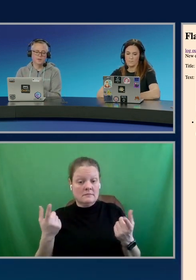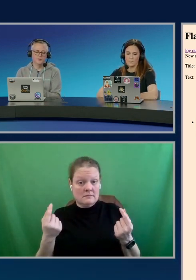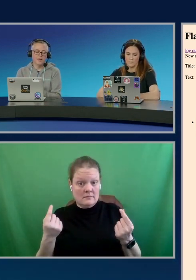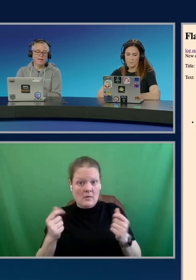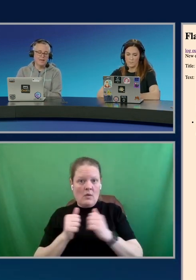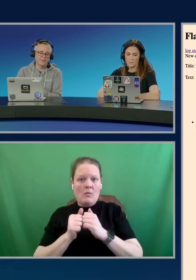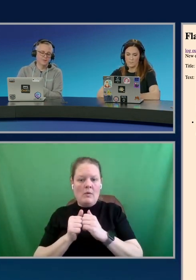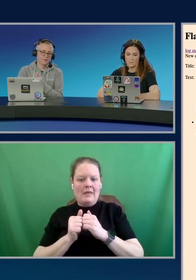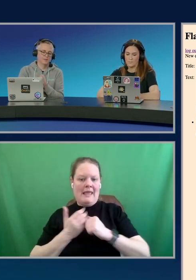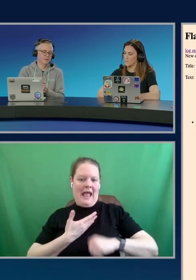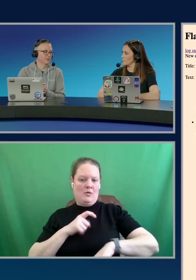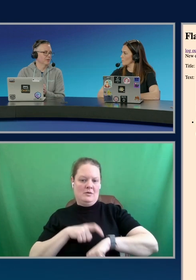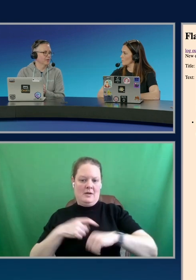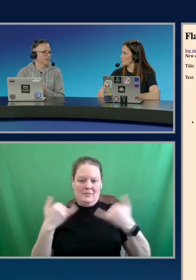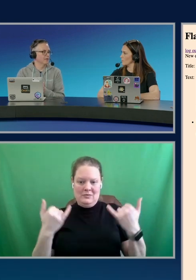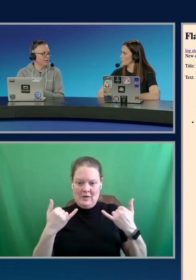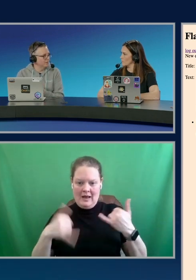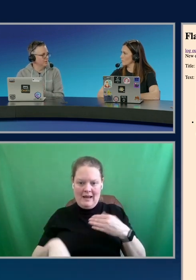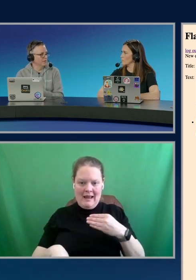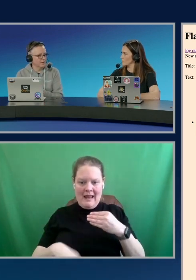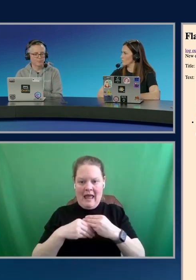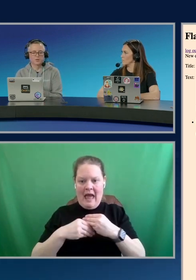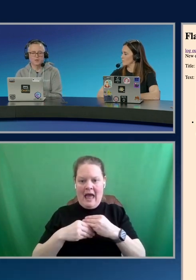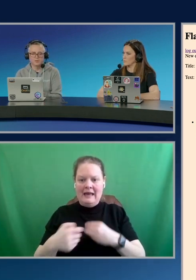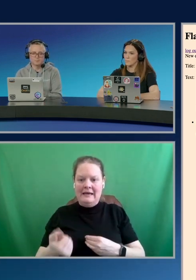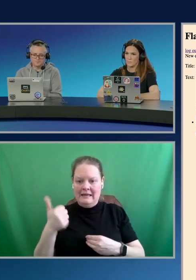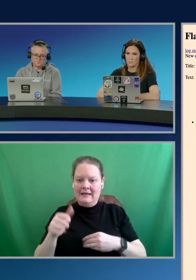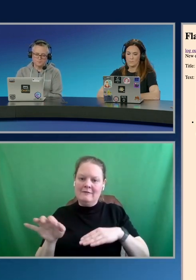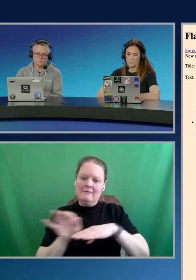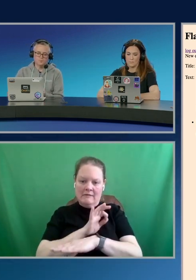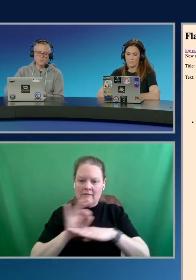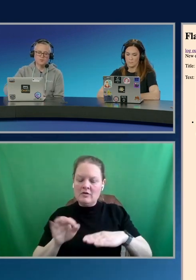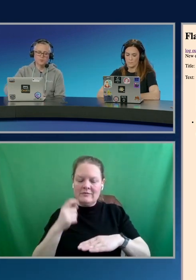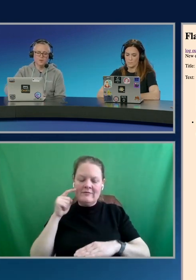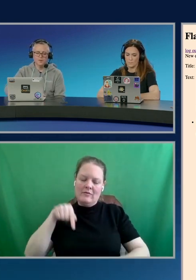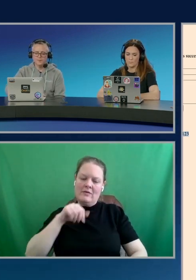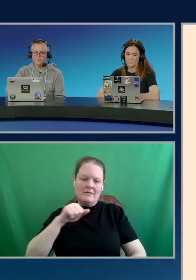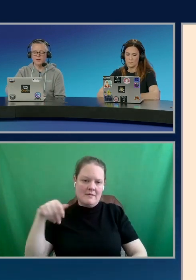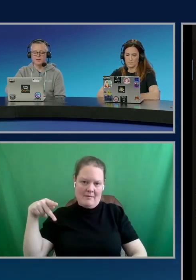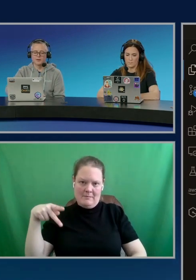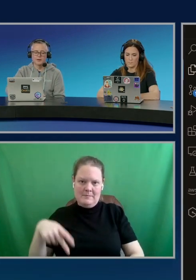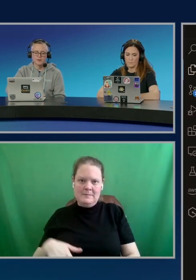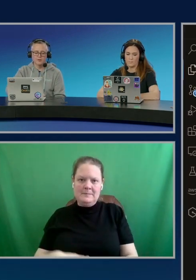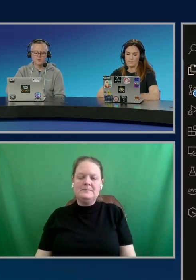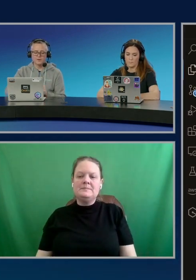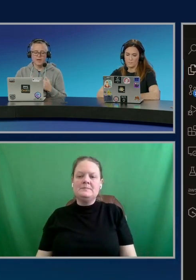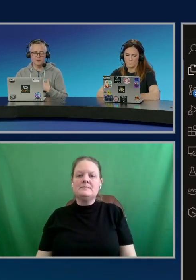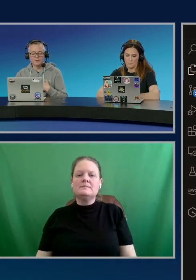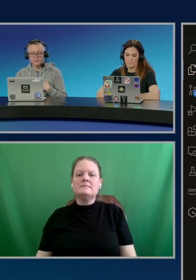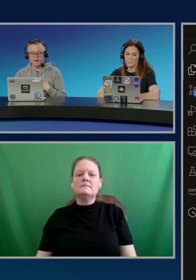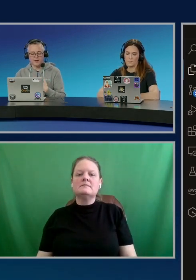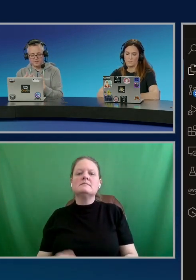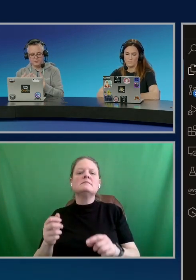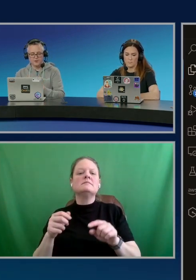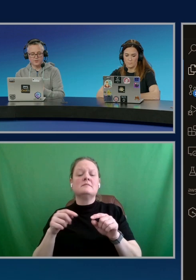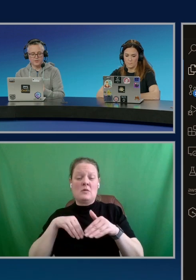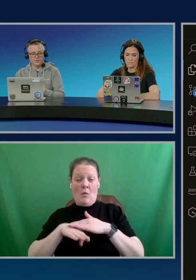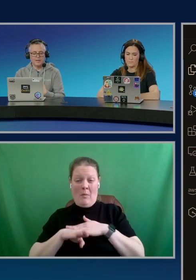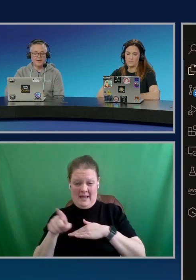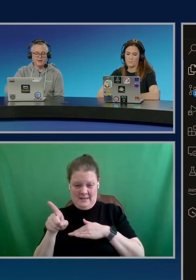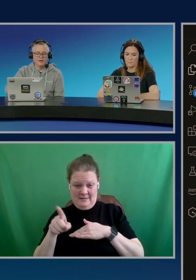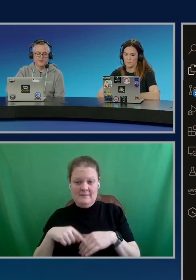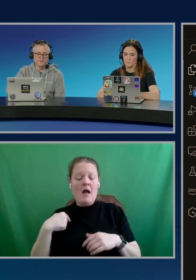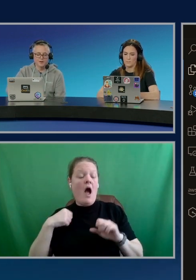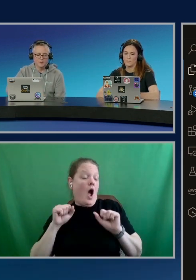is add the delete functionality into this application. So, let's come back in. Now, of course, I could do that. I could start